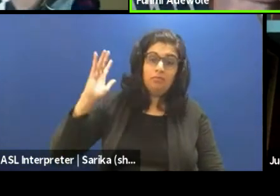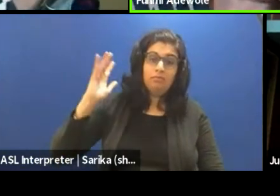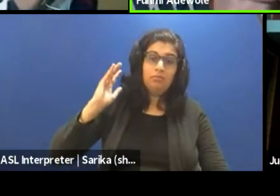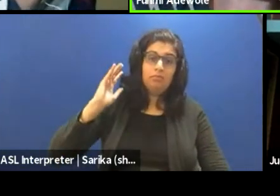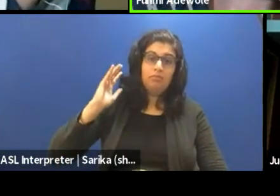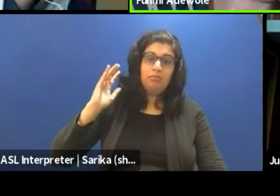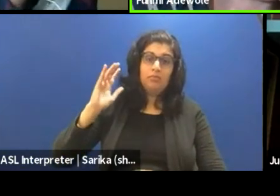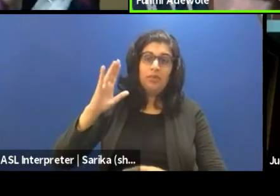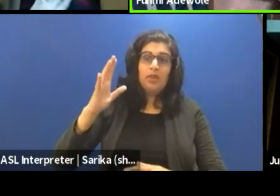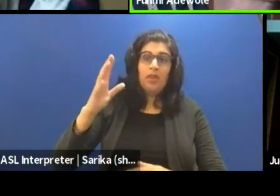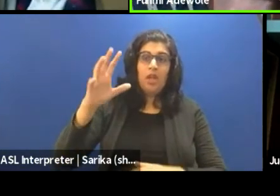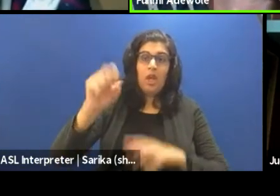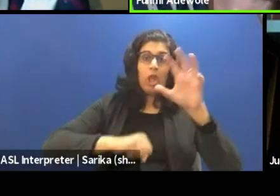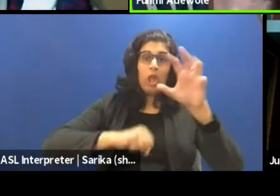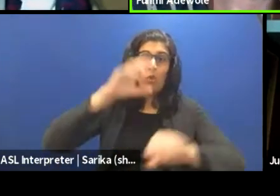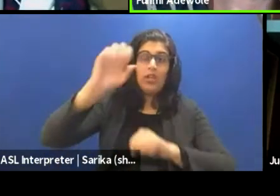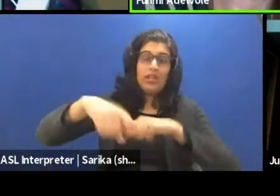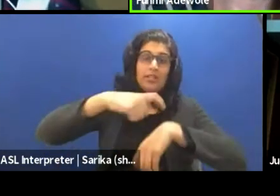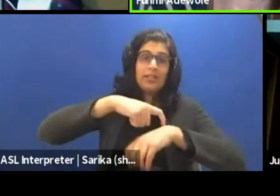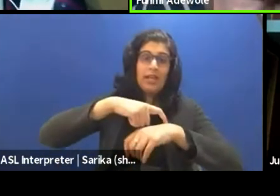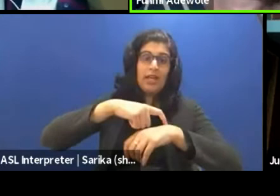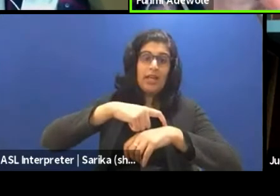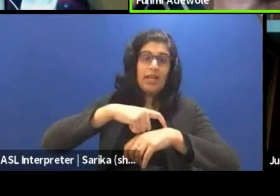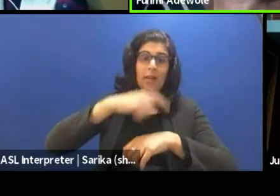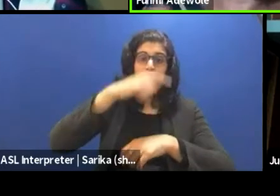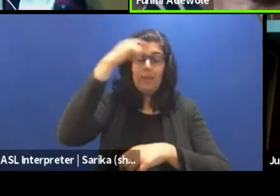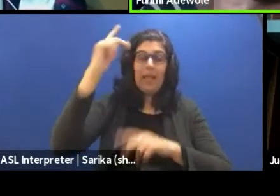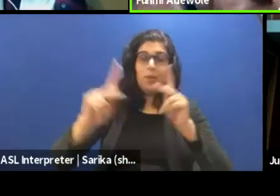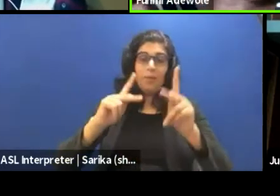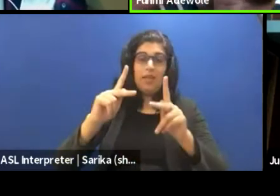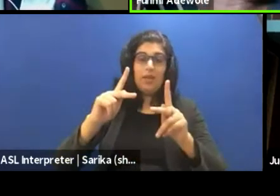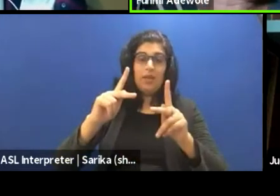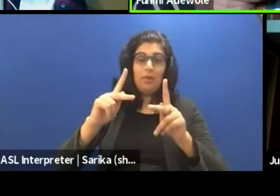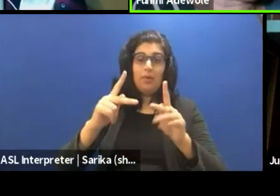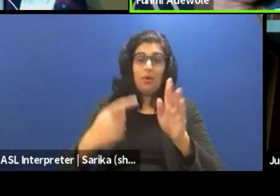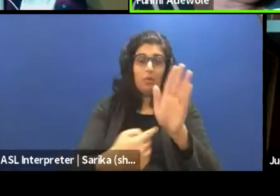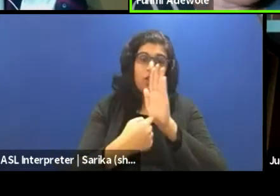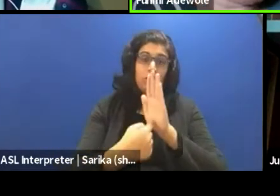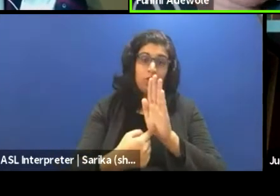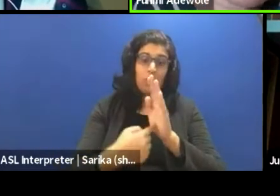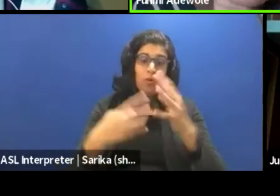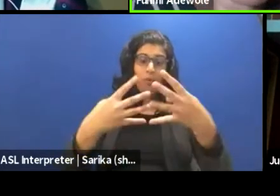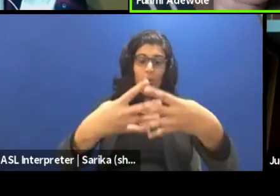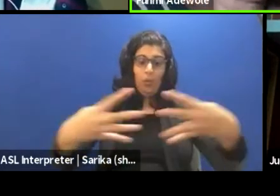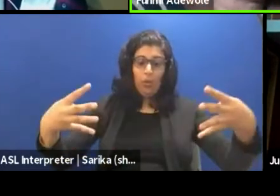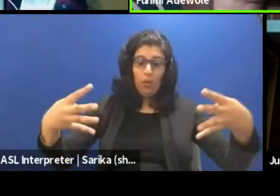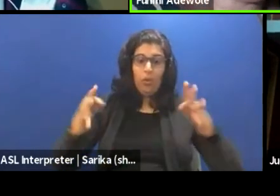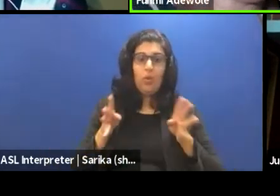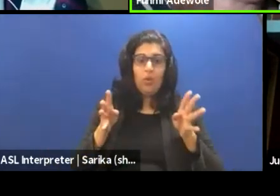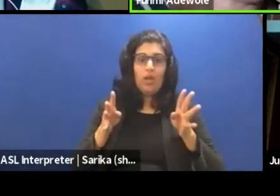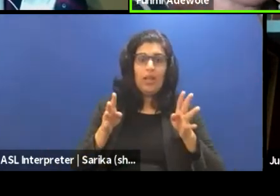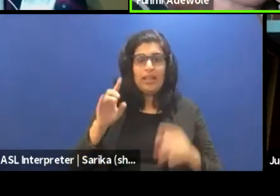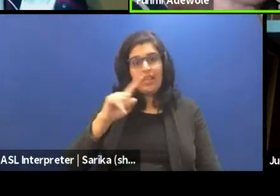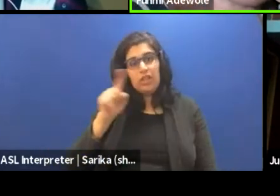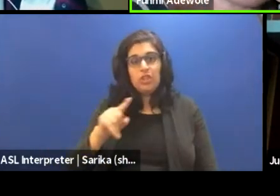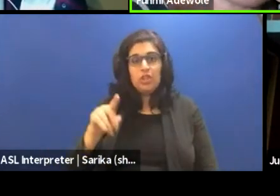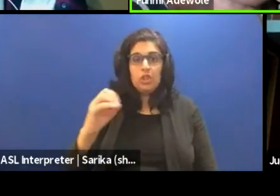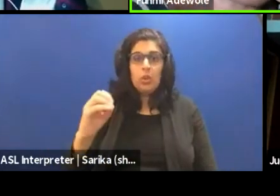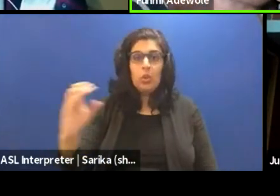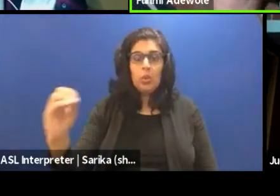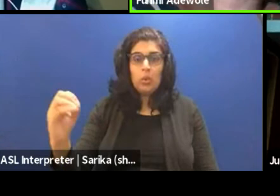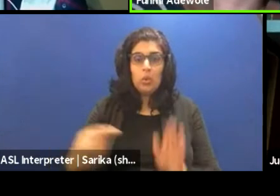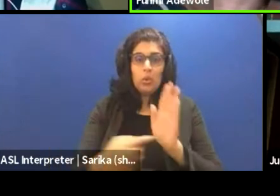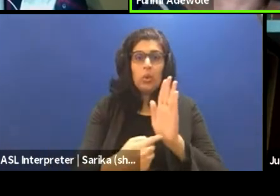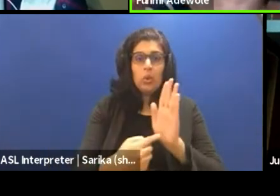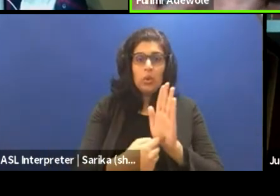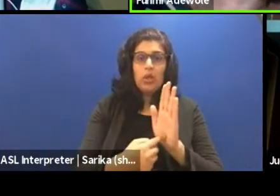people, people of color were exhibited in a zoo context, you know, and a